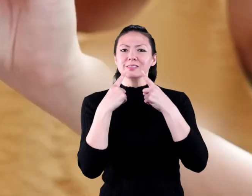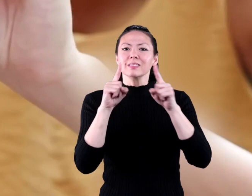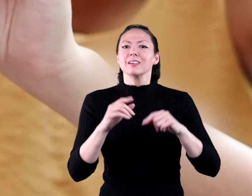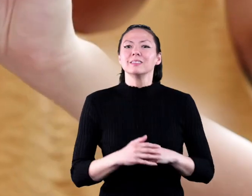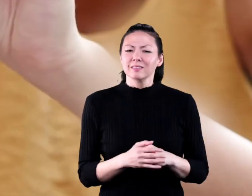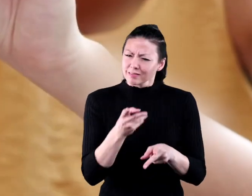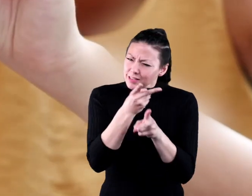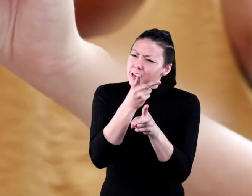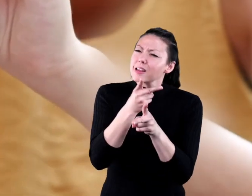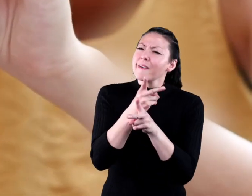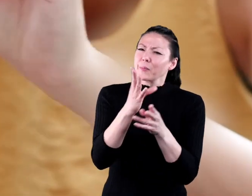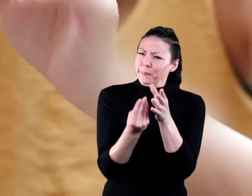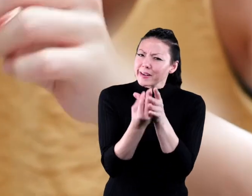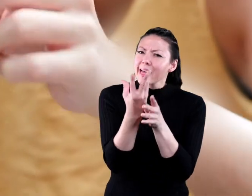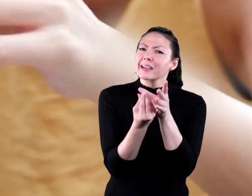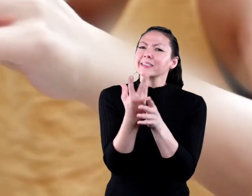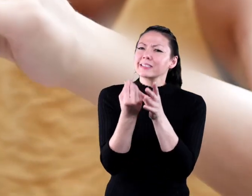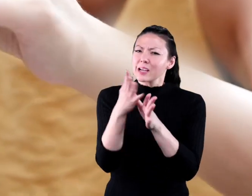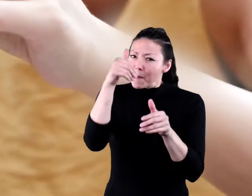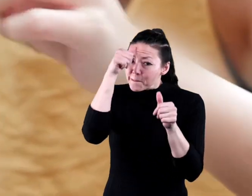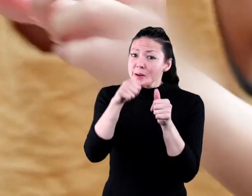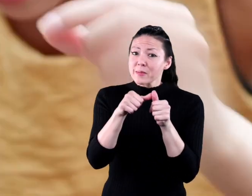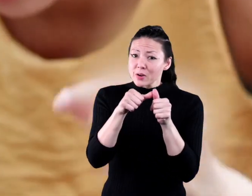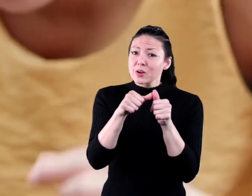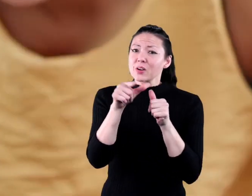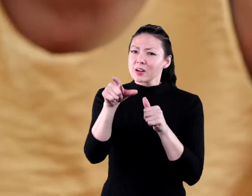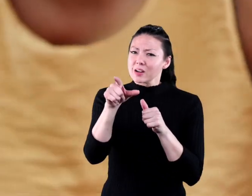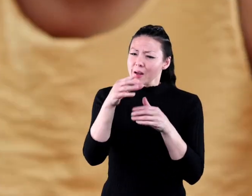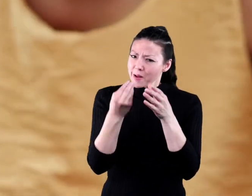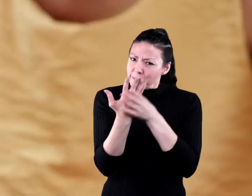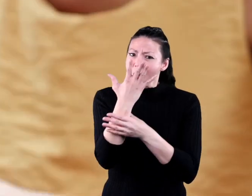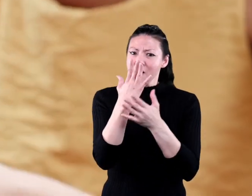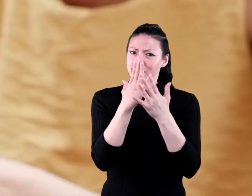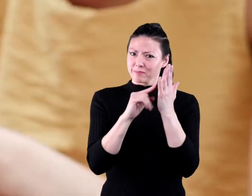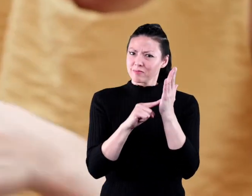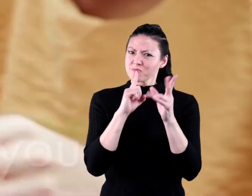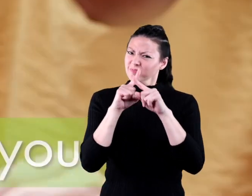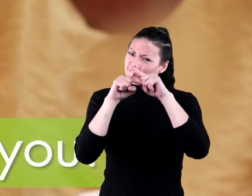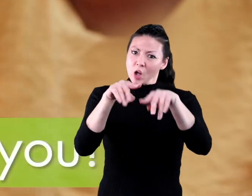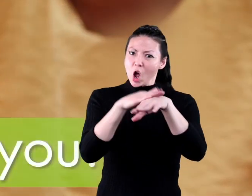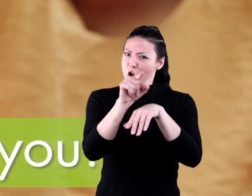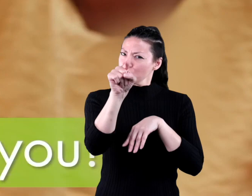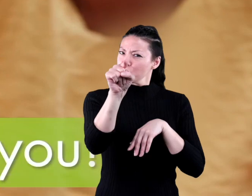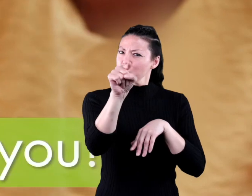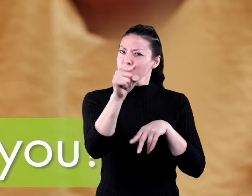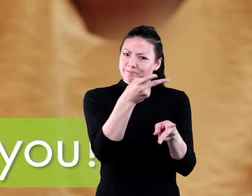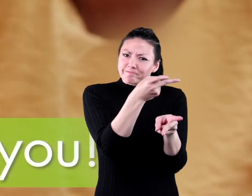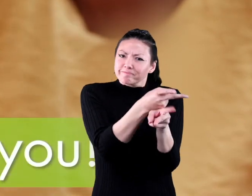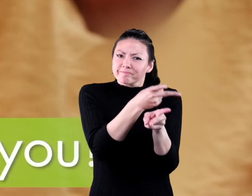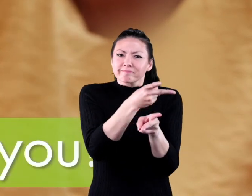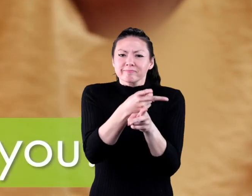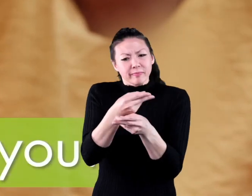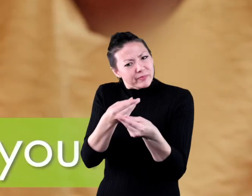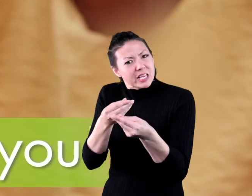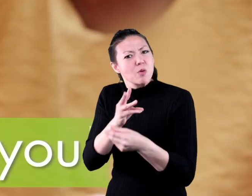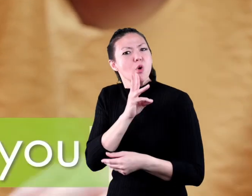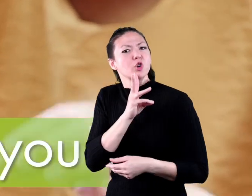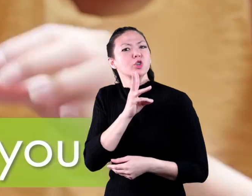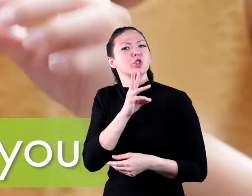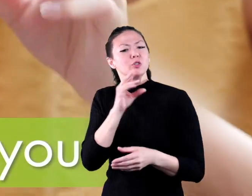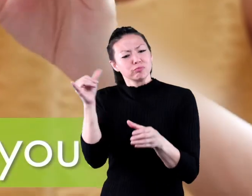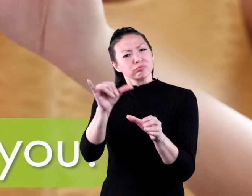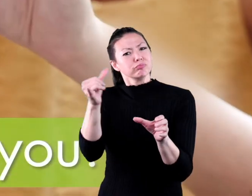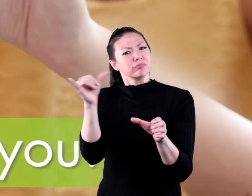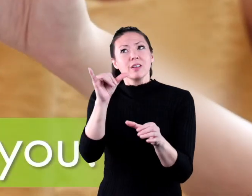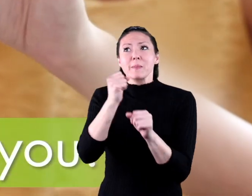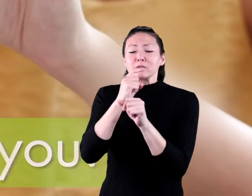So the next time you're asked to take care of a plant, remember that all its parts are counting on you. You have to make sure it has